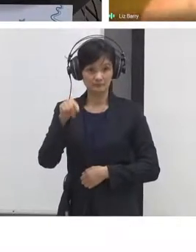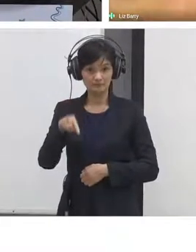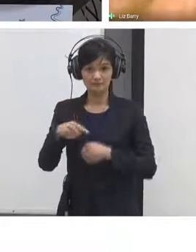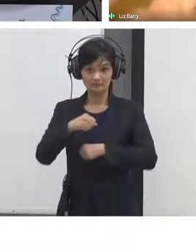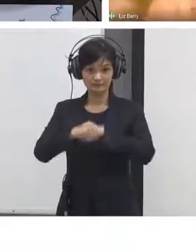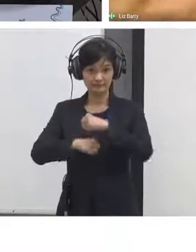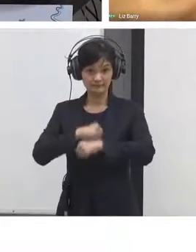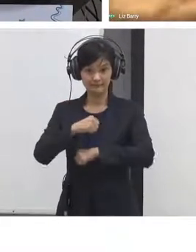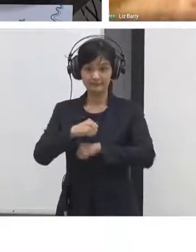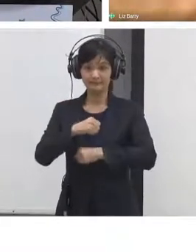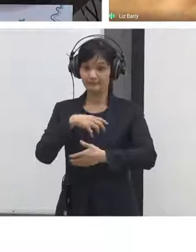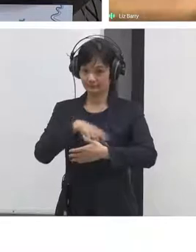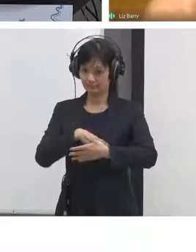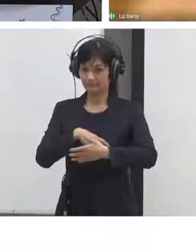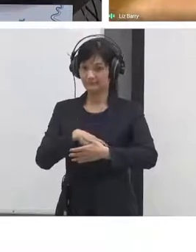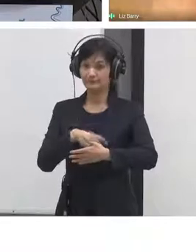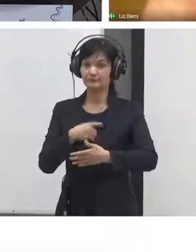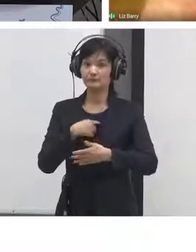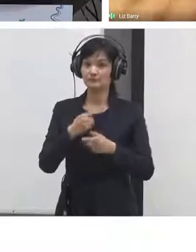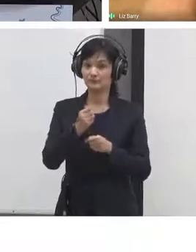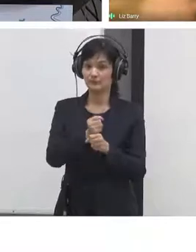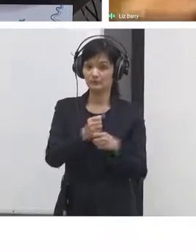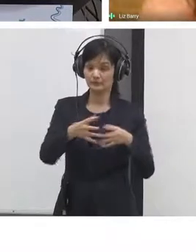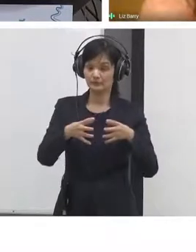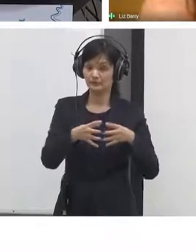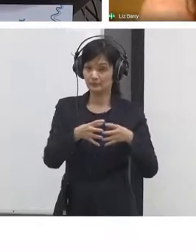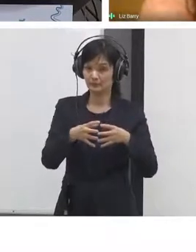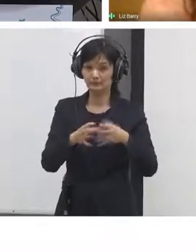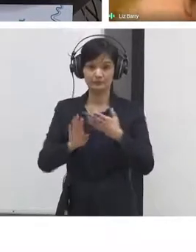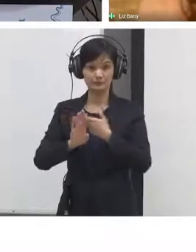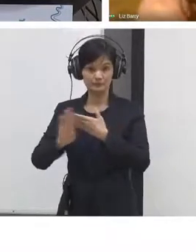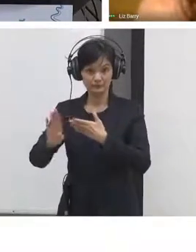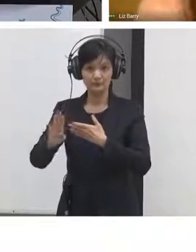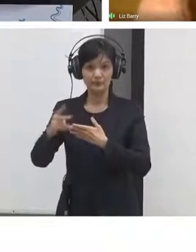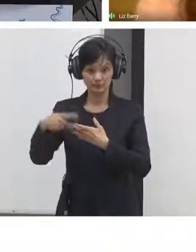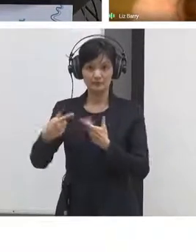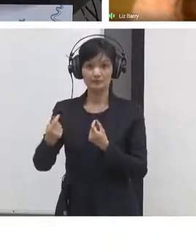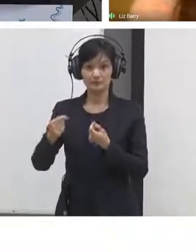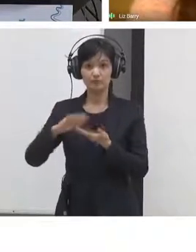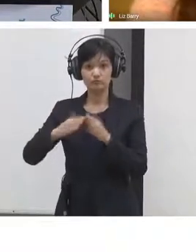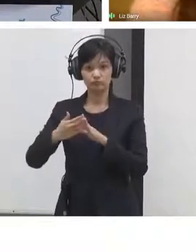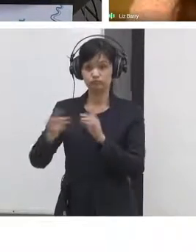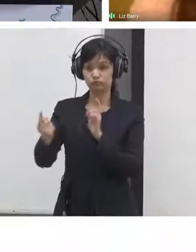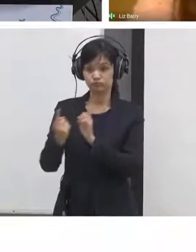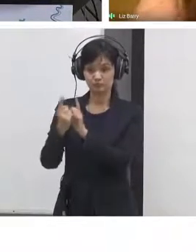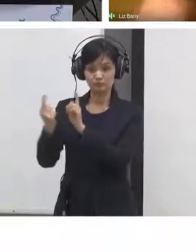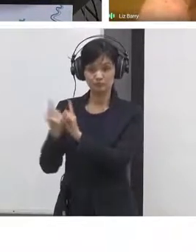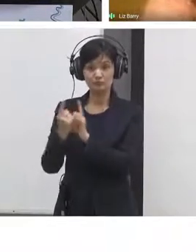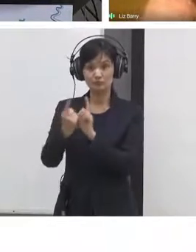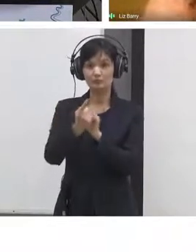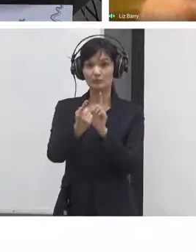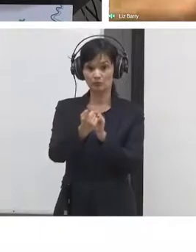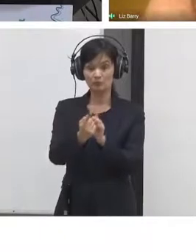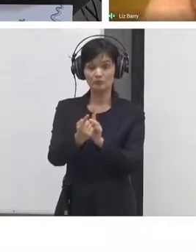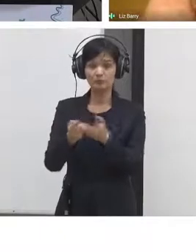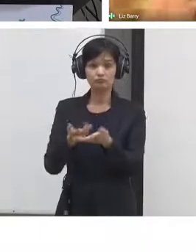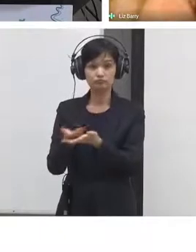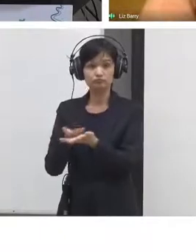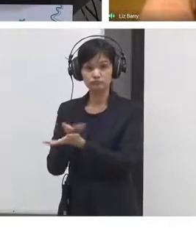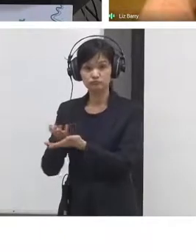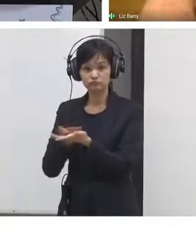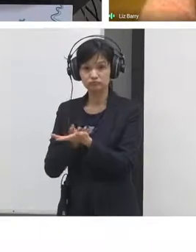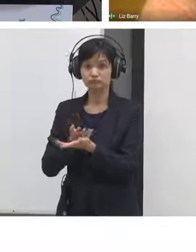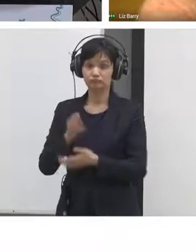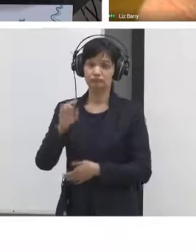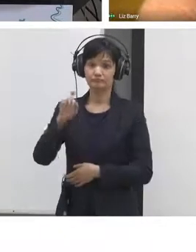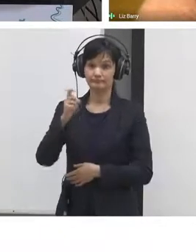working group meetings building relationships, building empathy growing what XR calls a regenerative